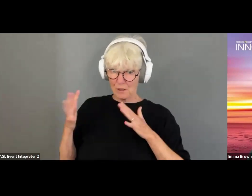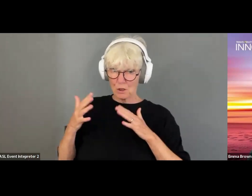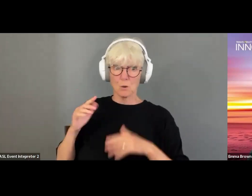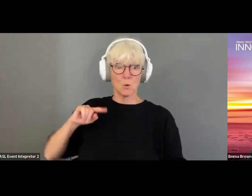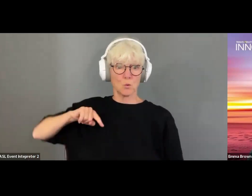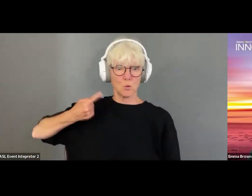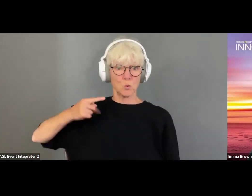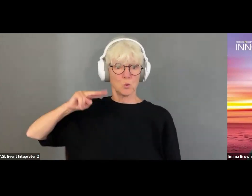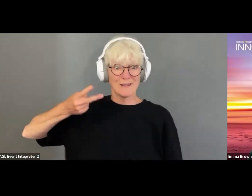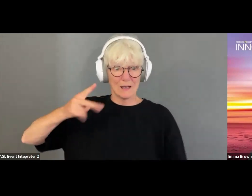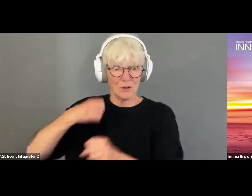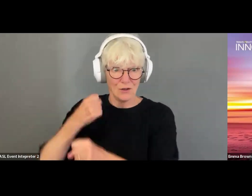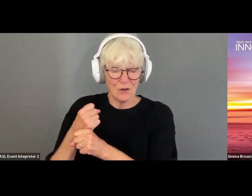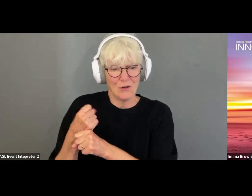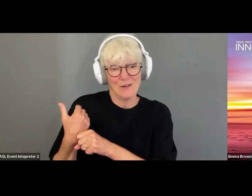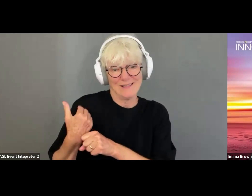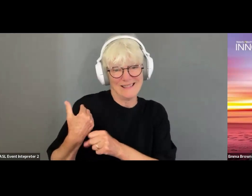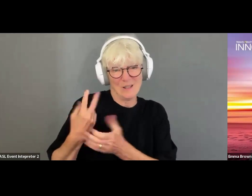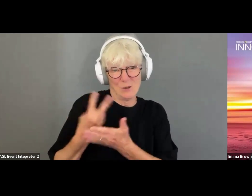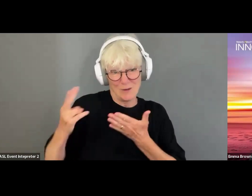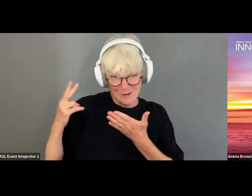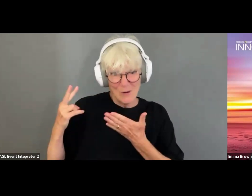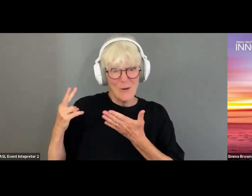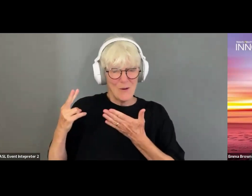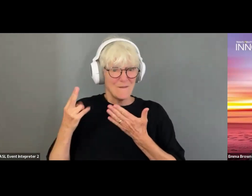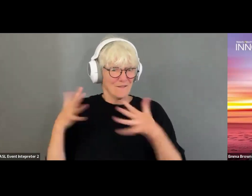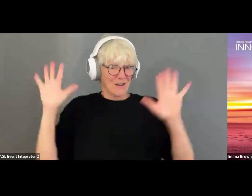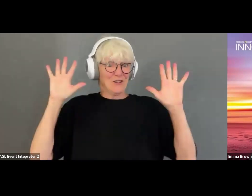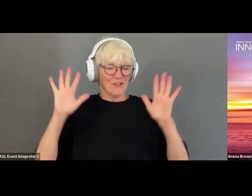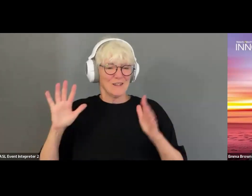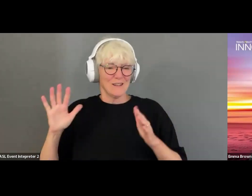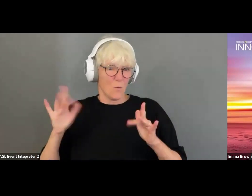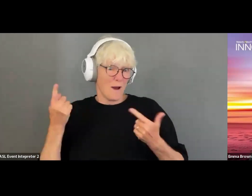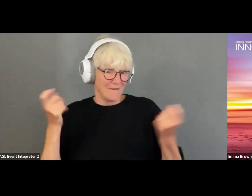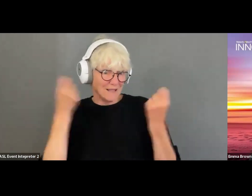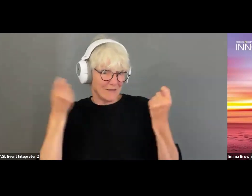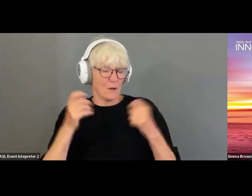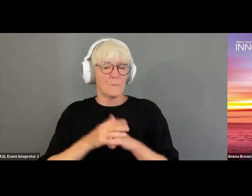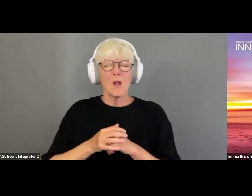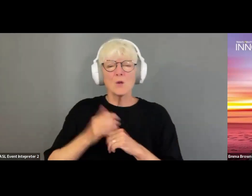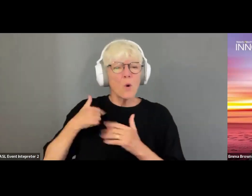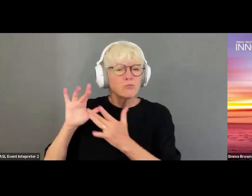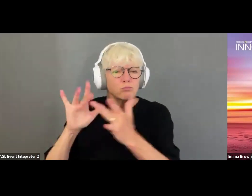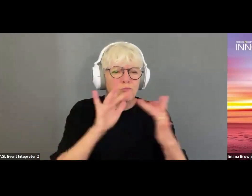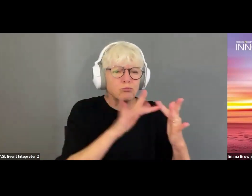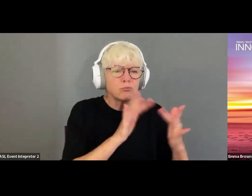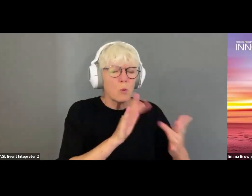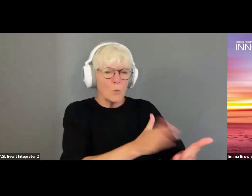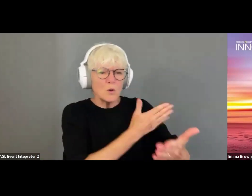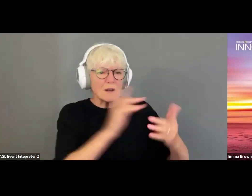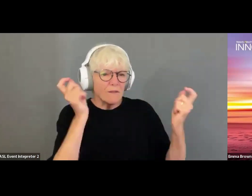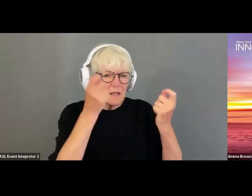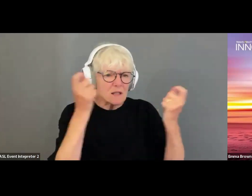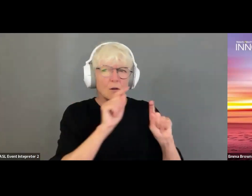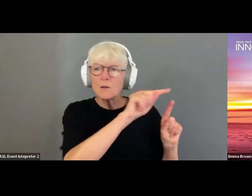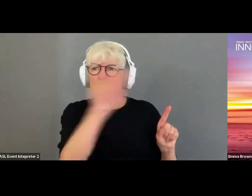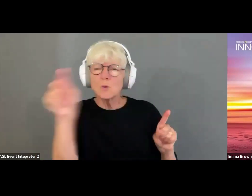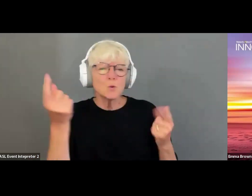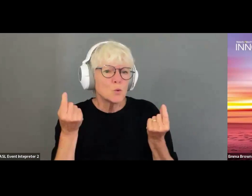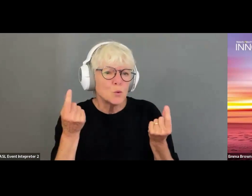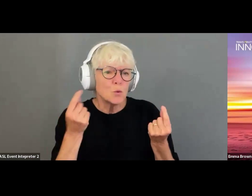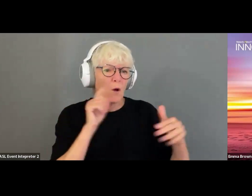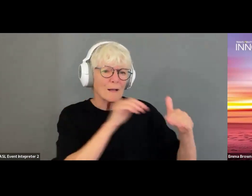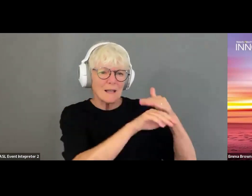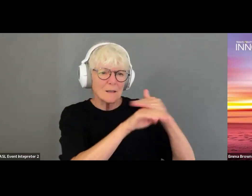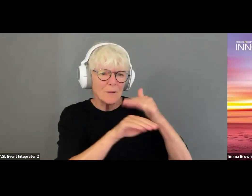them a couple weeks ago. And basically it's a matter of approaching the festivals, finding out what they're already doing in terms of accessibility measures.